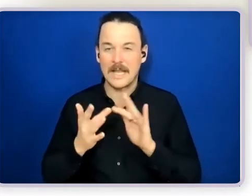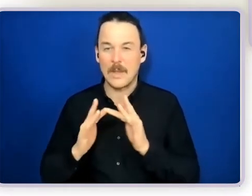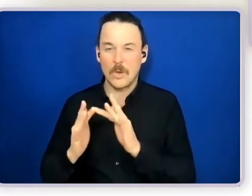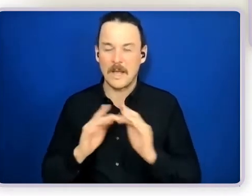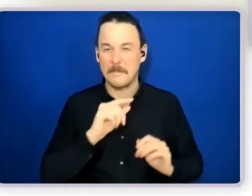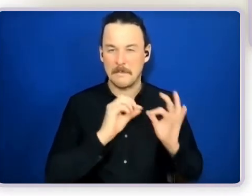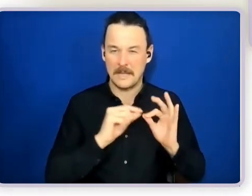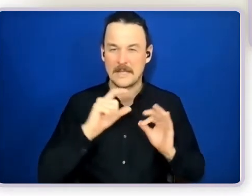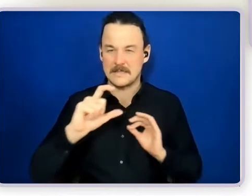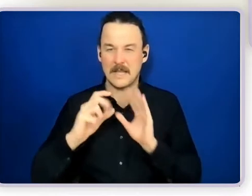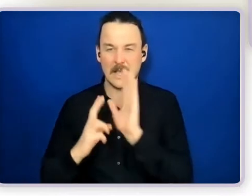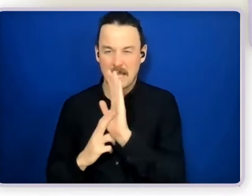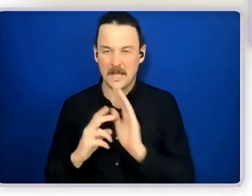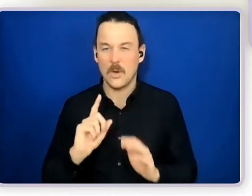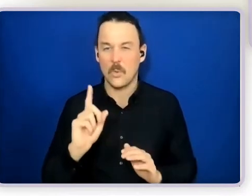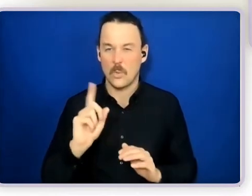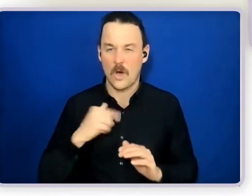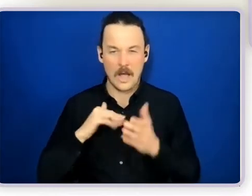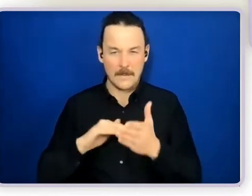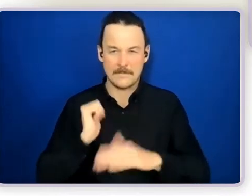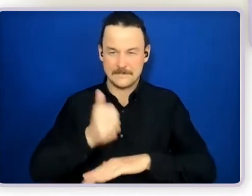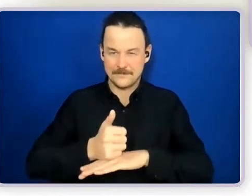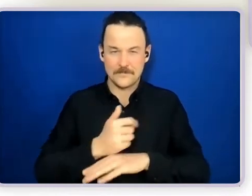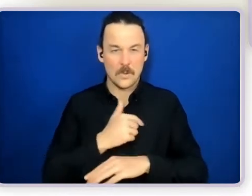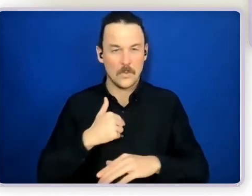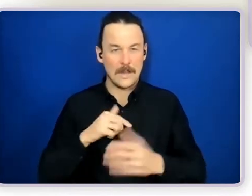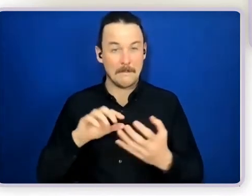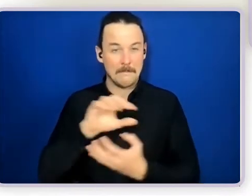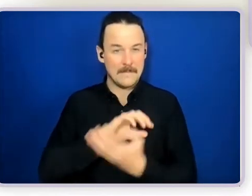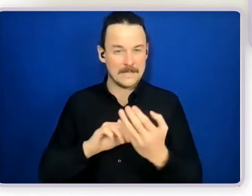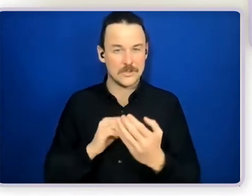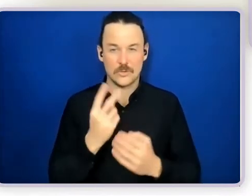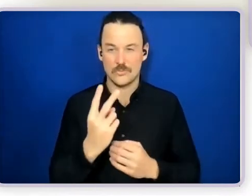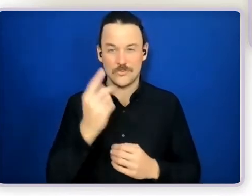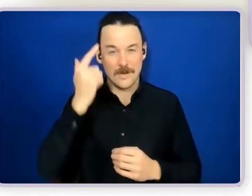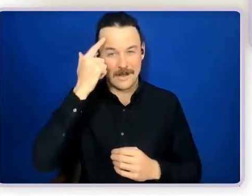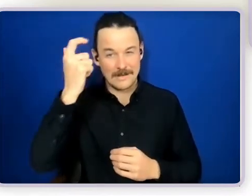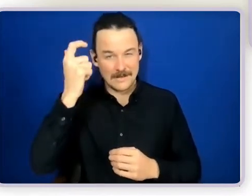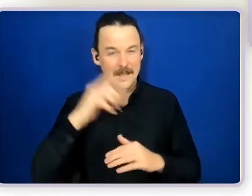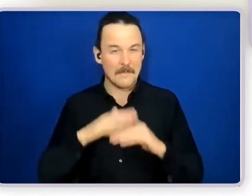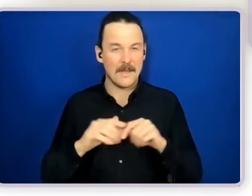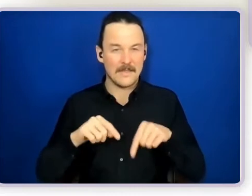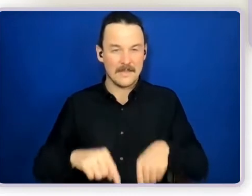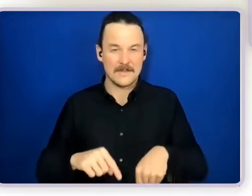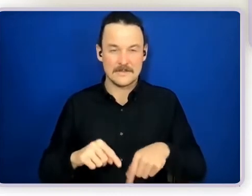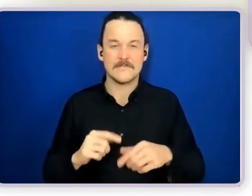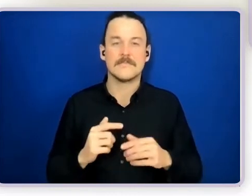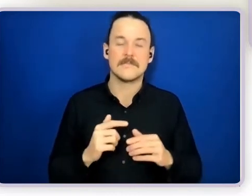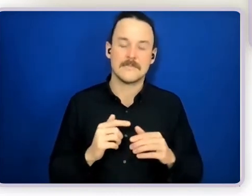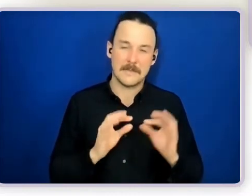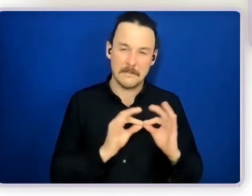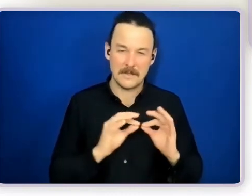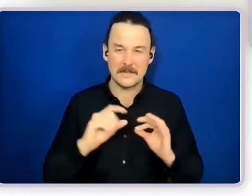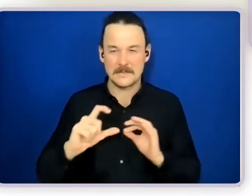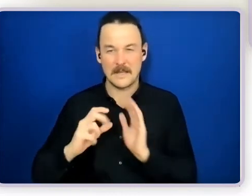what we've combined, those two concepts in order to create this idea of building community networks and running and facilitating circles of